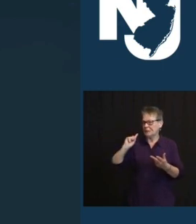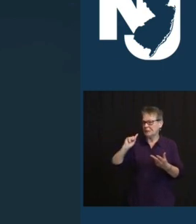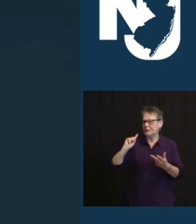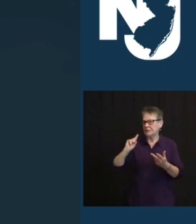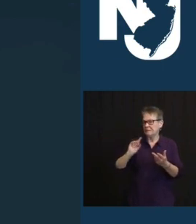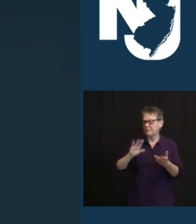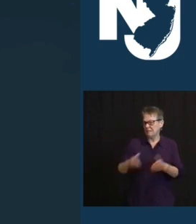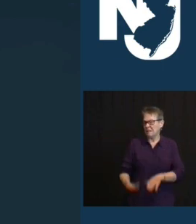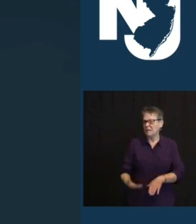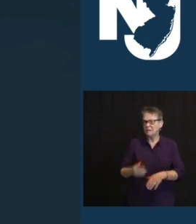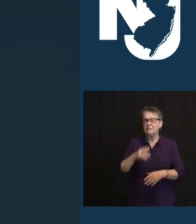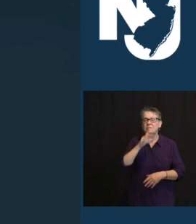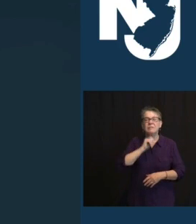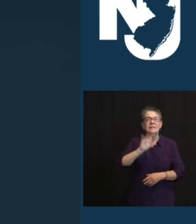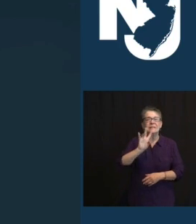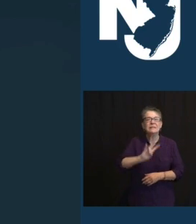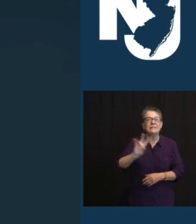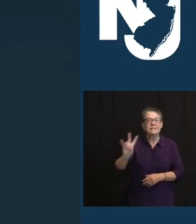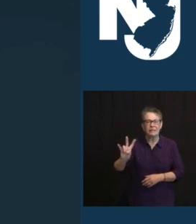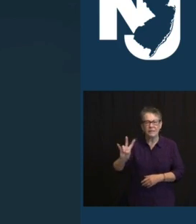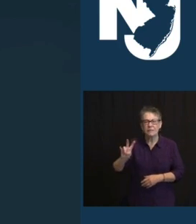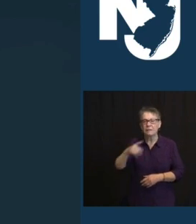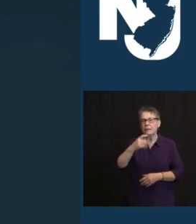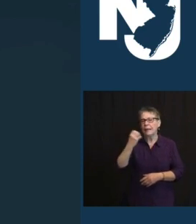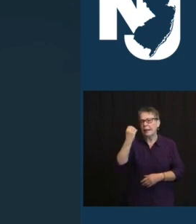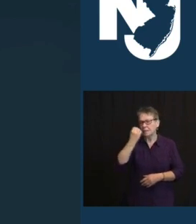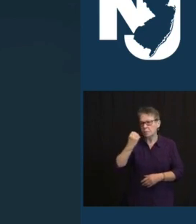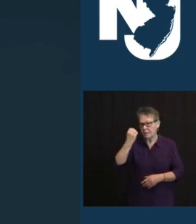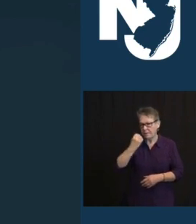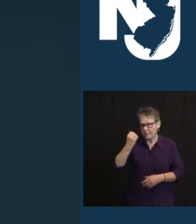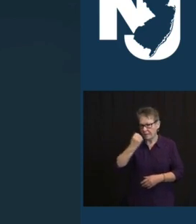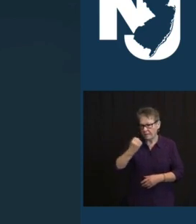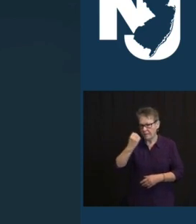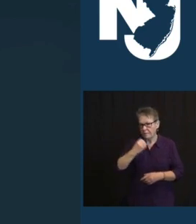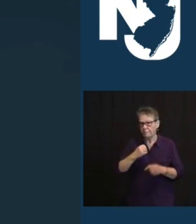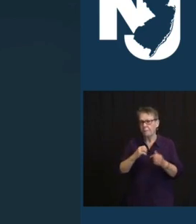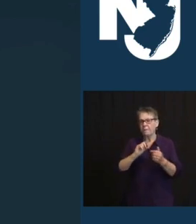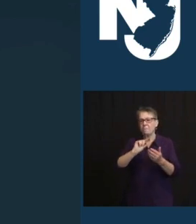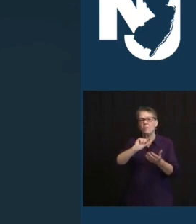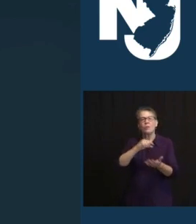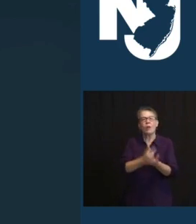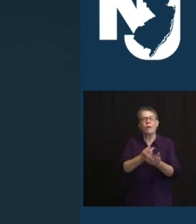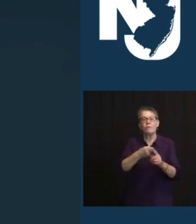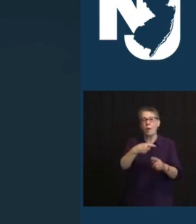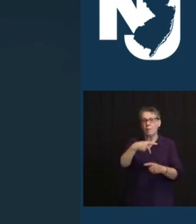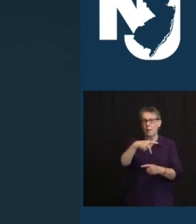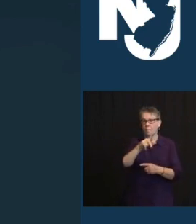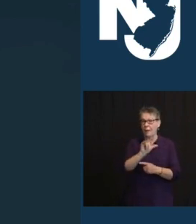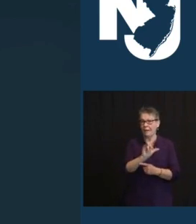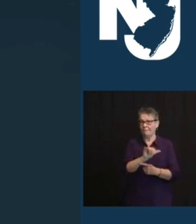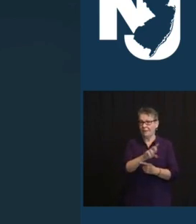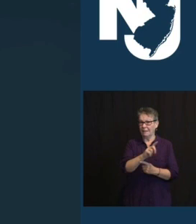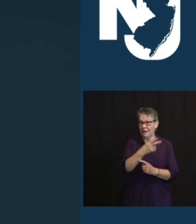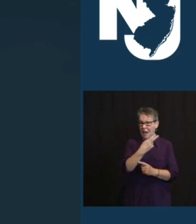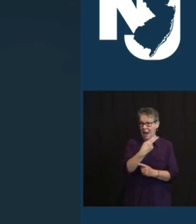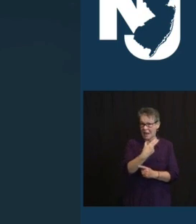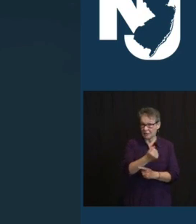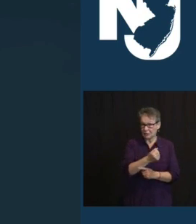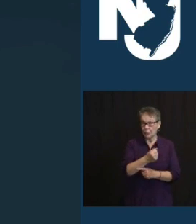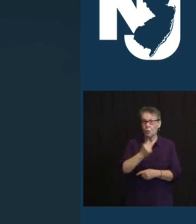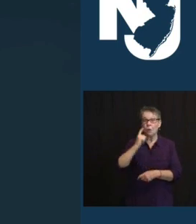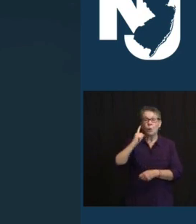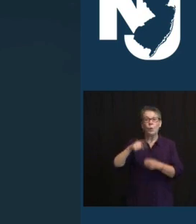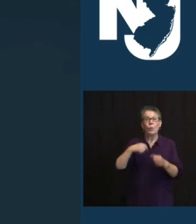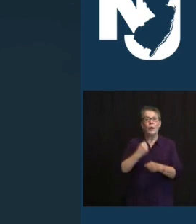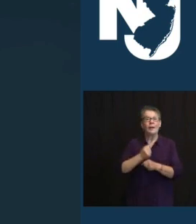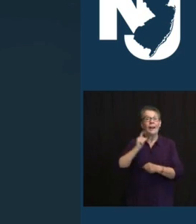AN ELIZABETH NATIVE, PATRICIA WAS A GRADUATE OF PLAINFIELD HIGH, AND A YEAR AFTER GRADUATION SHE MARRIED HER HUSBAND THOMAS, DID BE TOGETHER